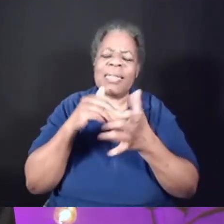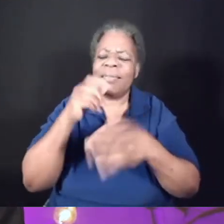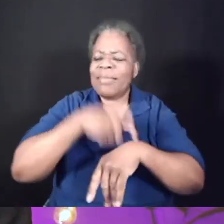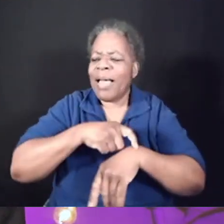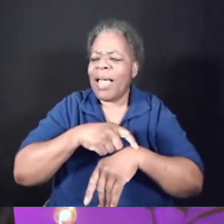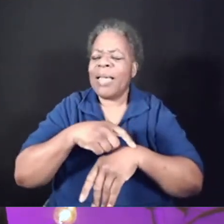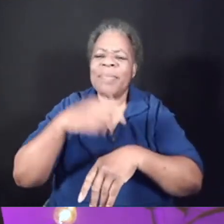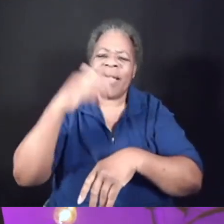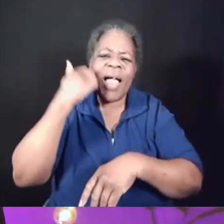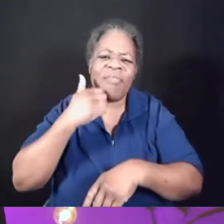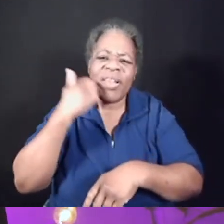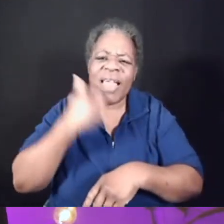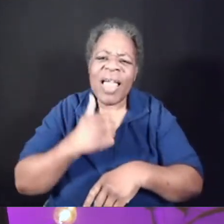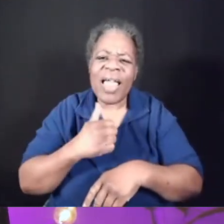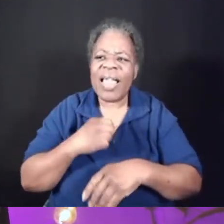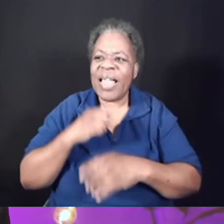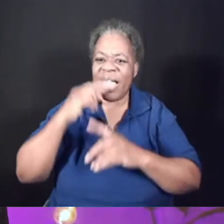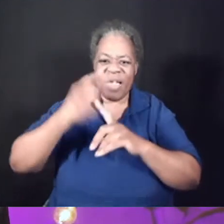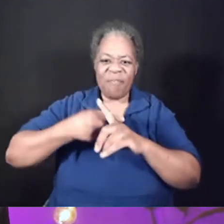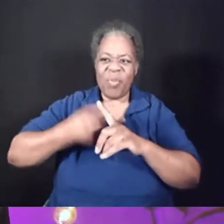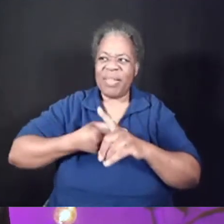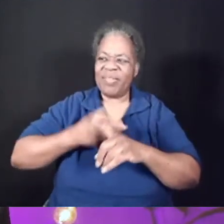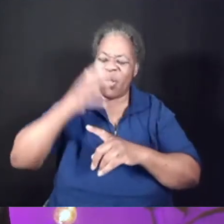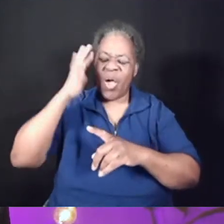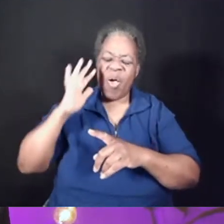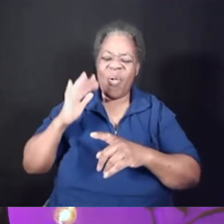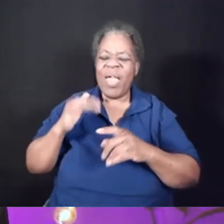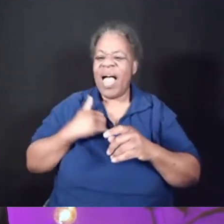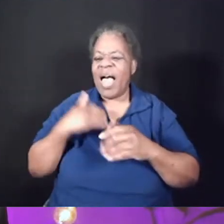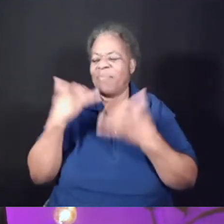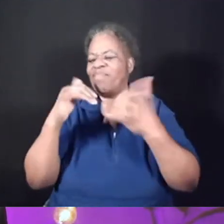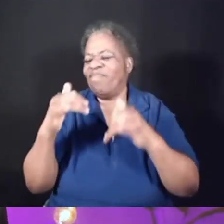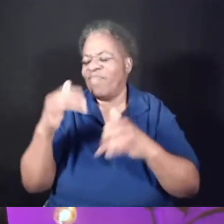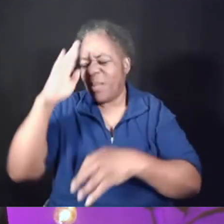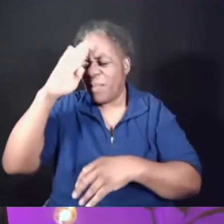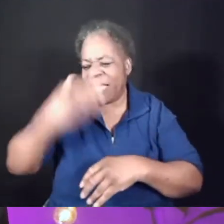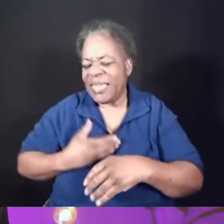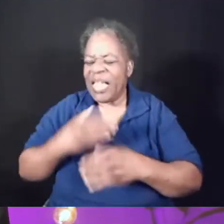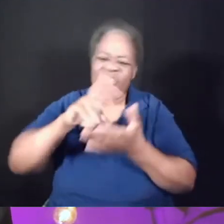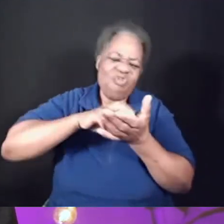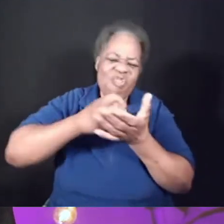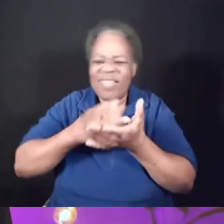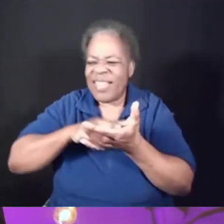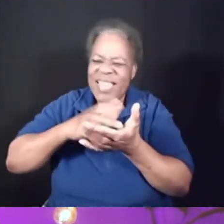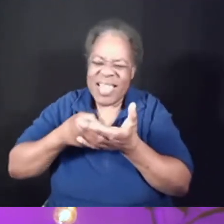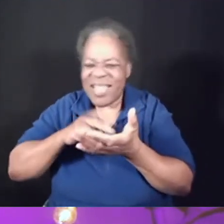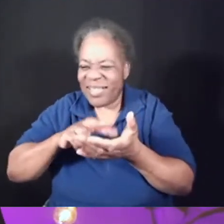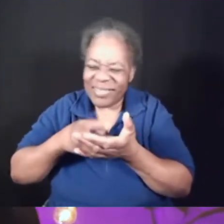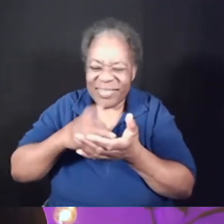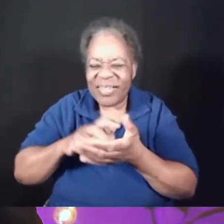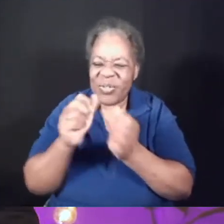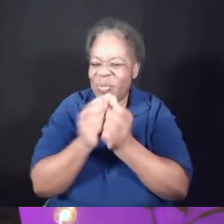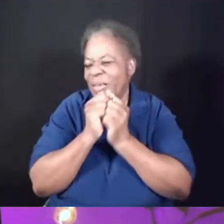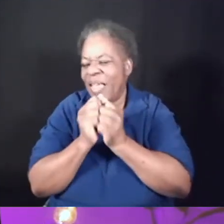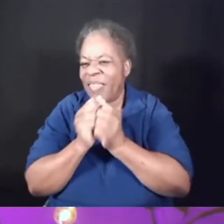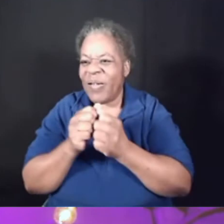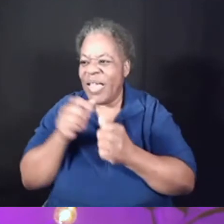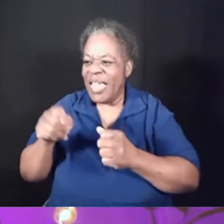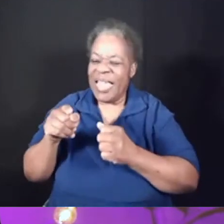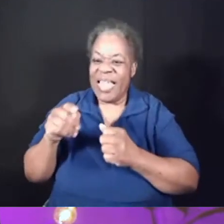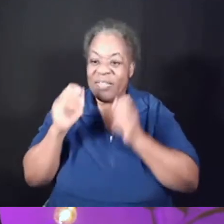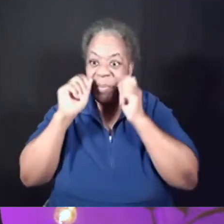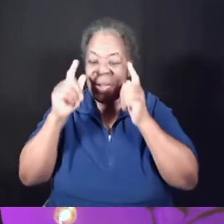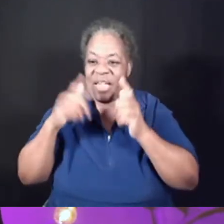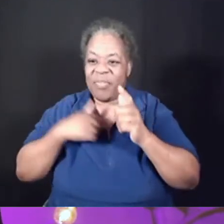A few months ago, as I was wrestling with our four-year-old son in the few minutes before bedtime, he surprised me by jumping up into the air and